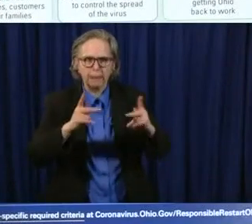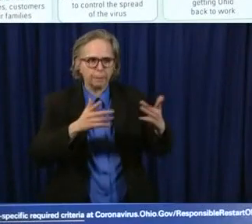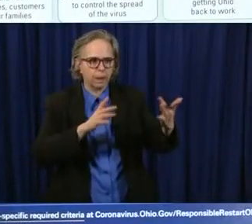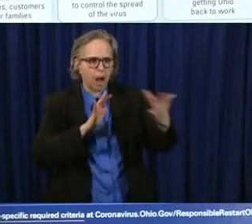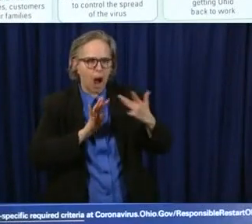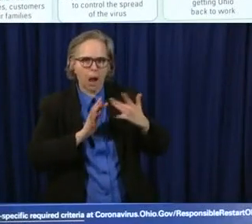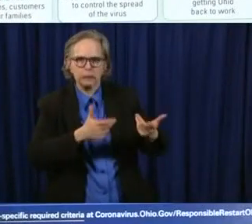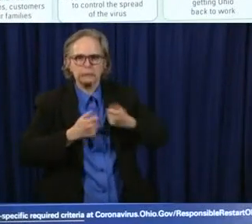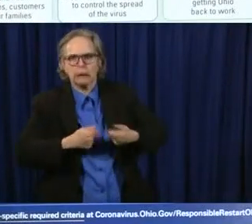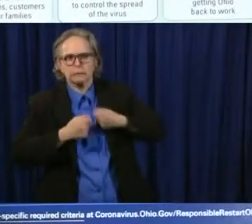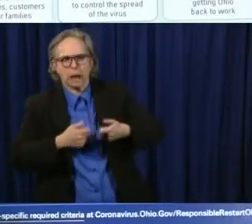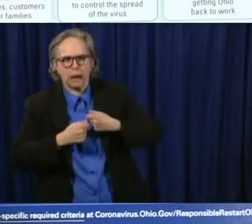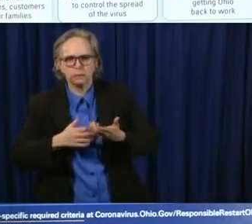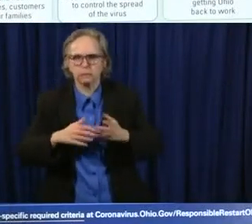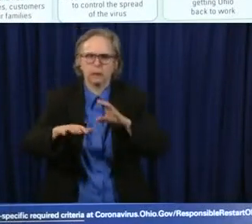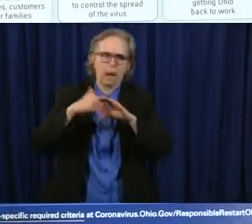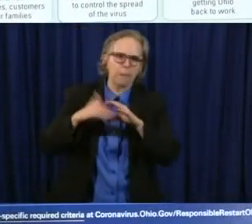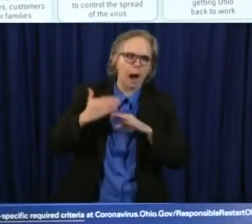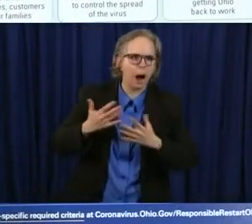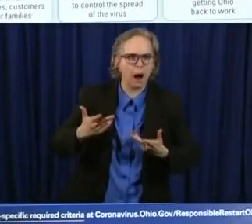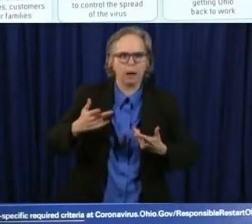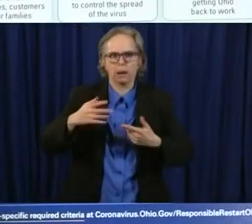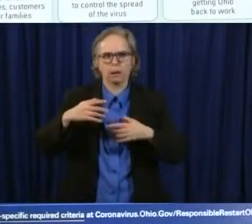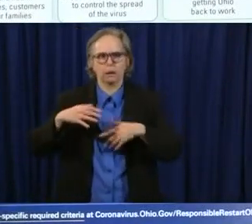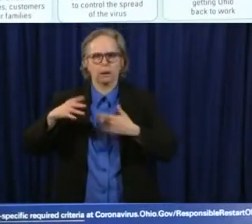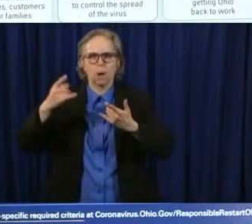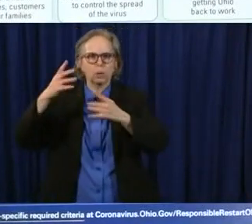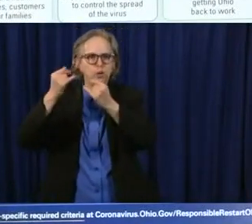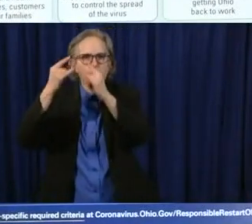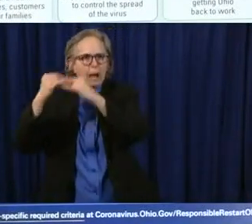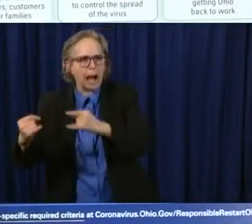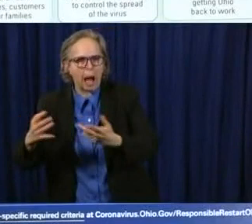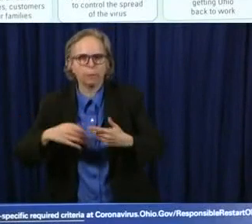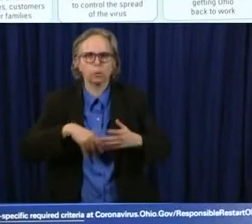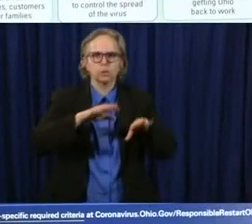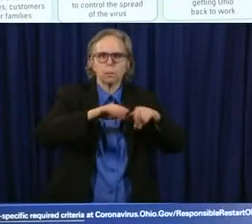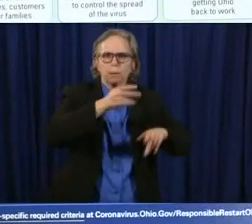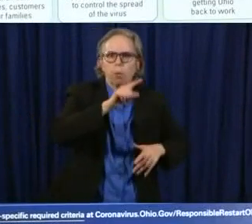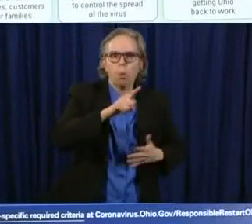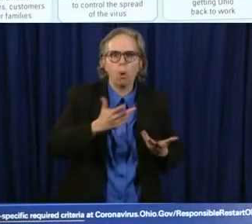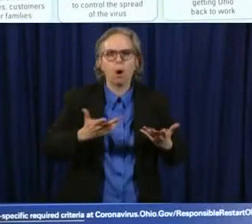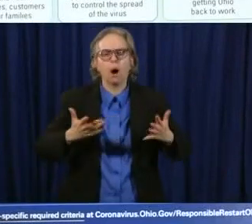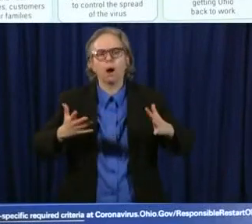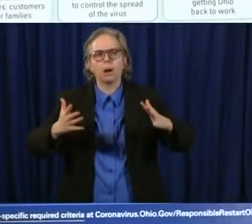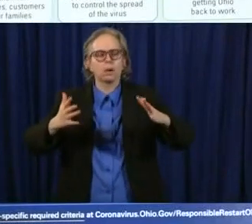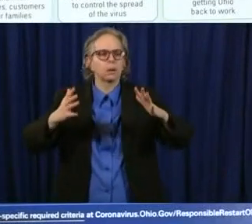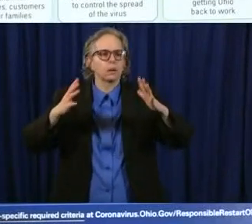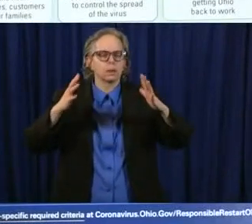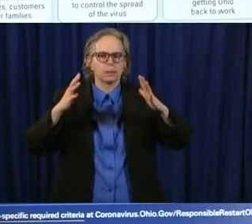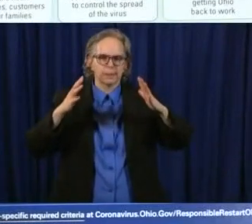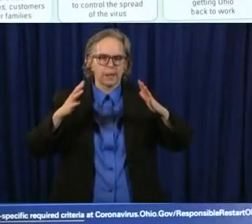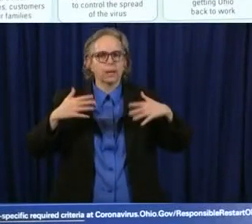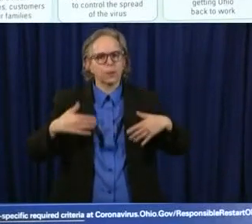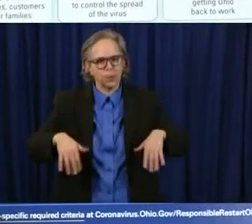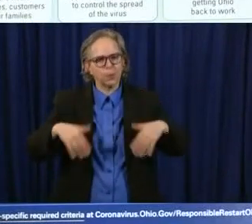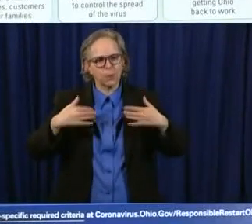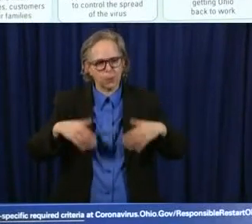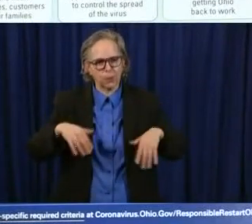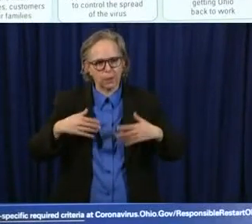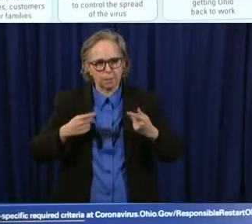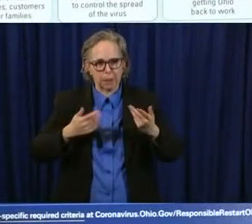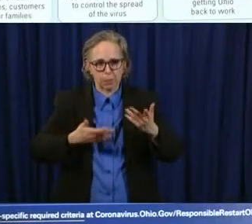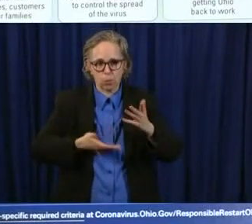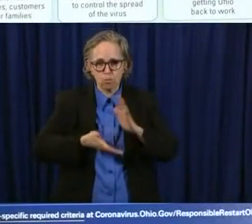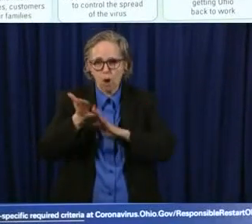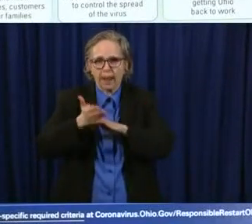about summer camp um people uh you know who run summer camps people